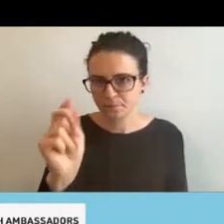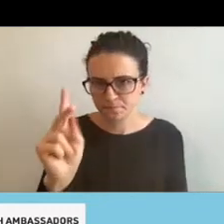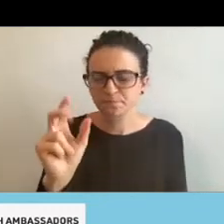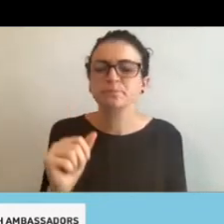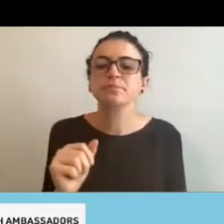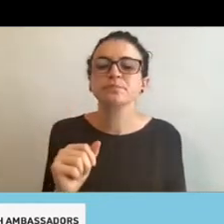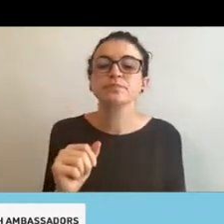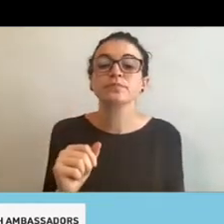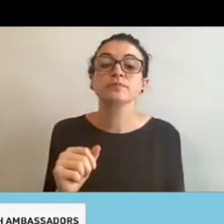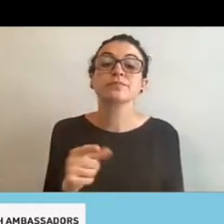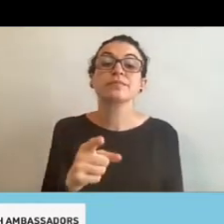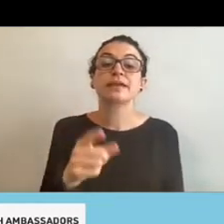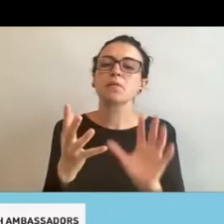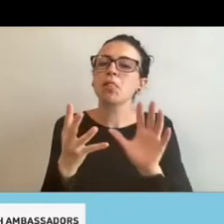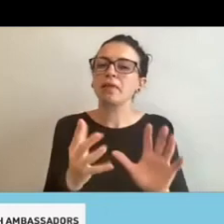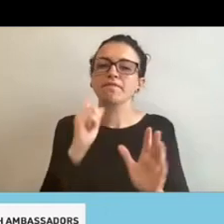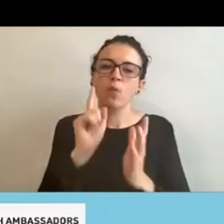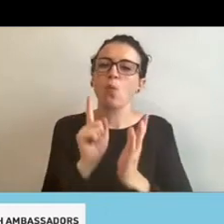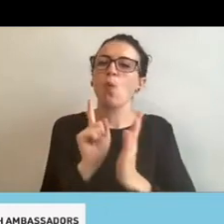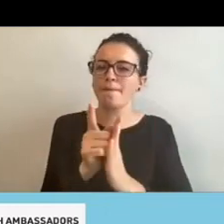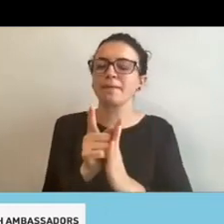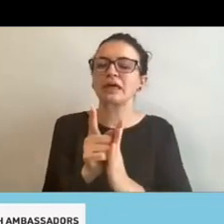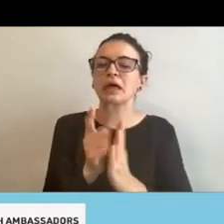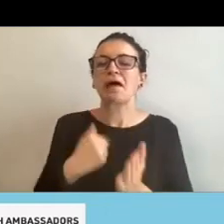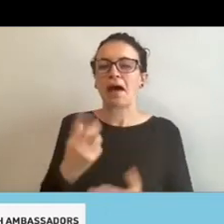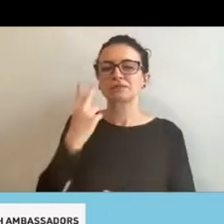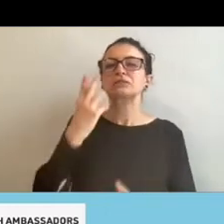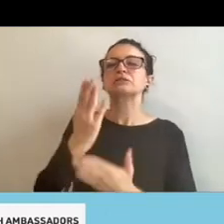I guess I'm going to leave this one up for a minute. We're getting some answers.